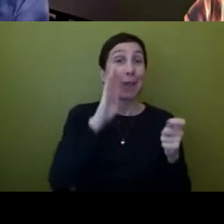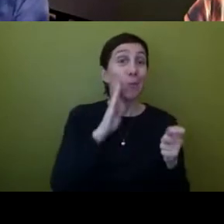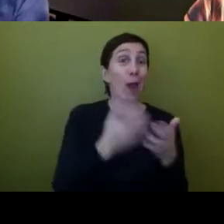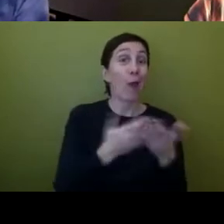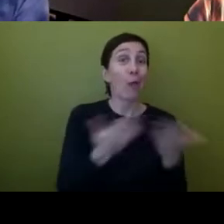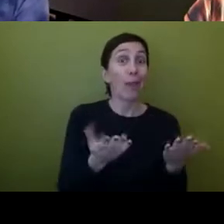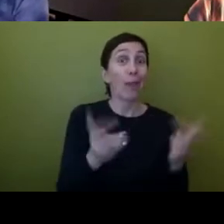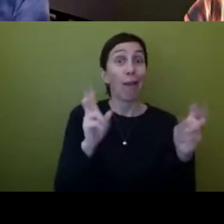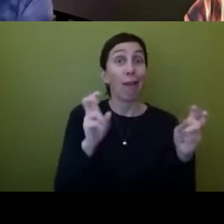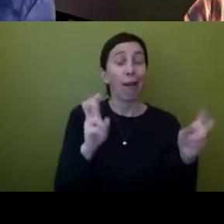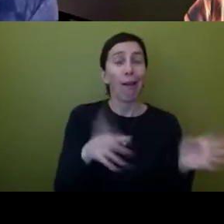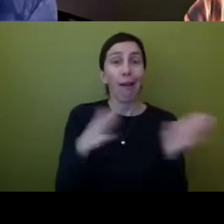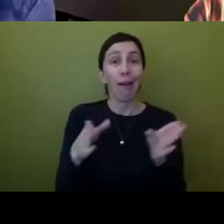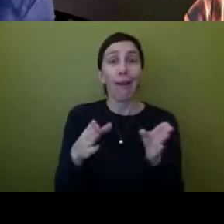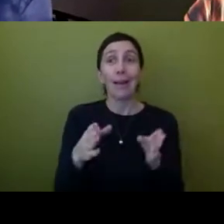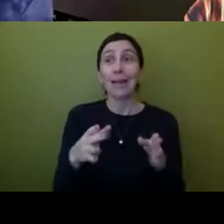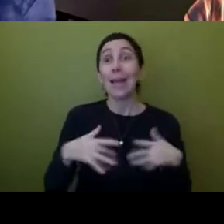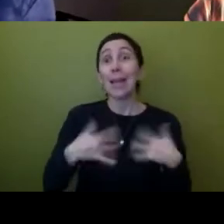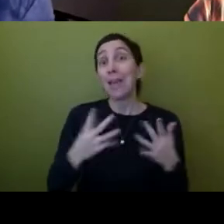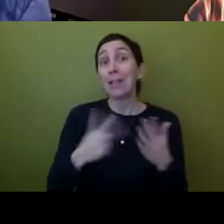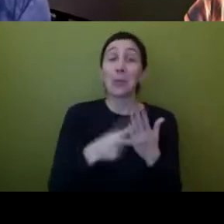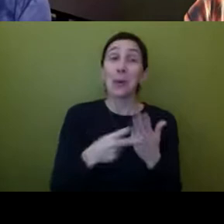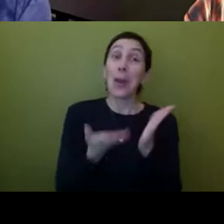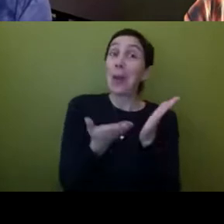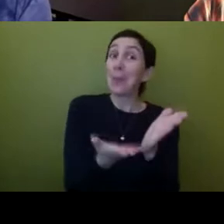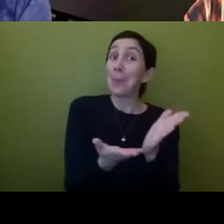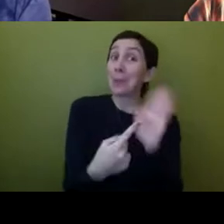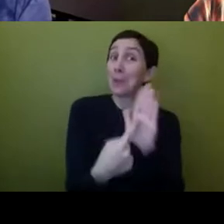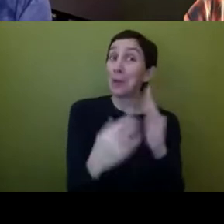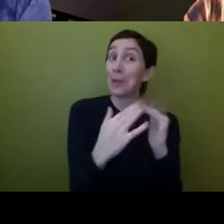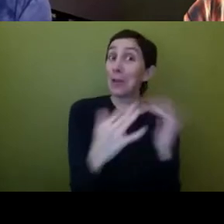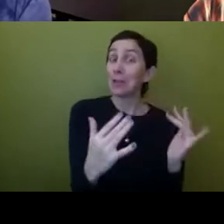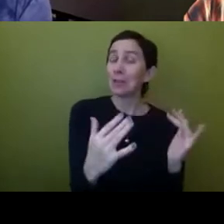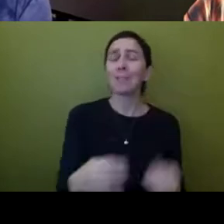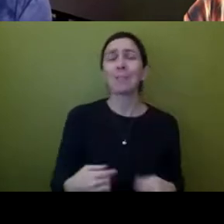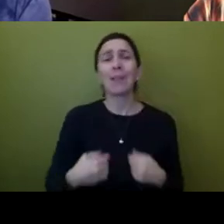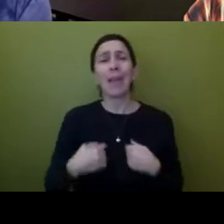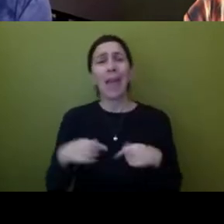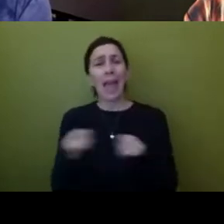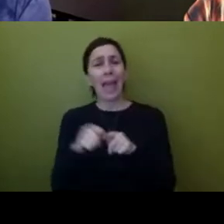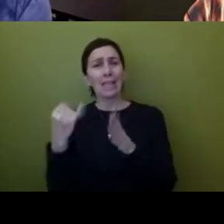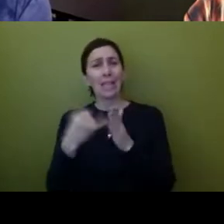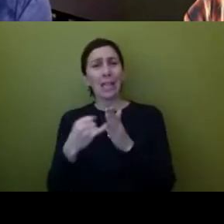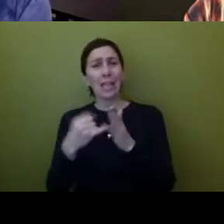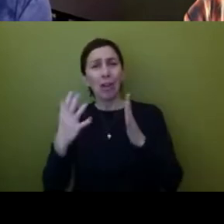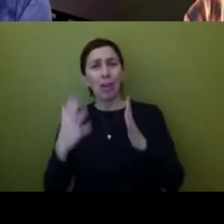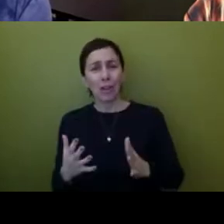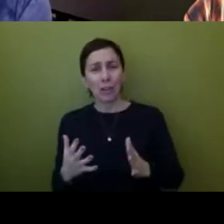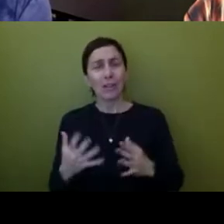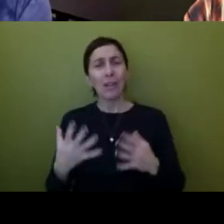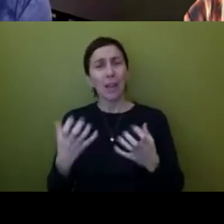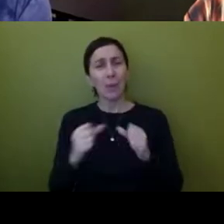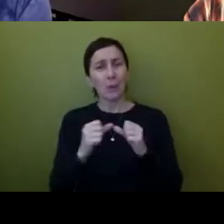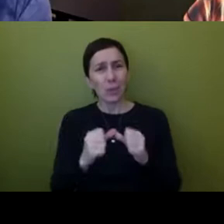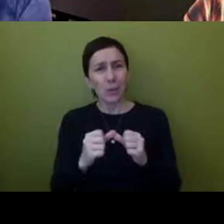you know as an artist like i think you know what i always want to keep the capitalism on the table in the